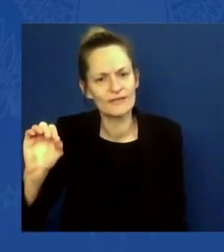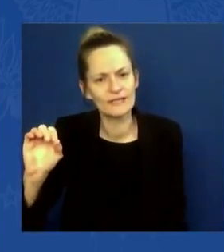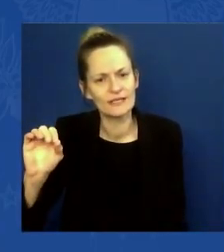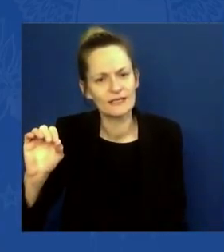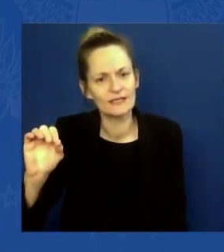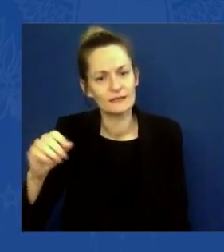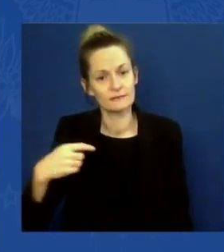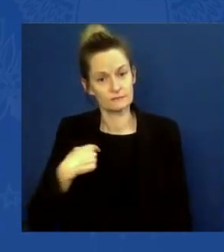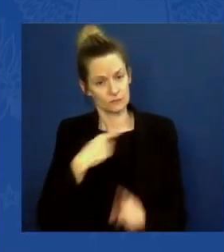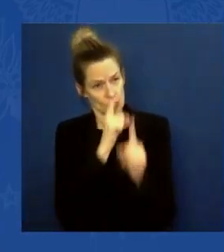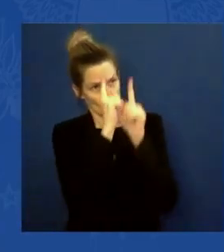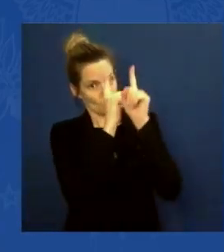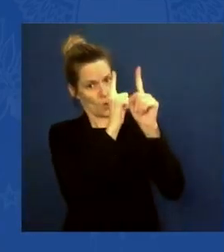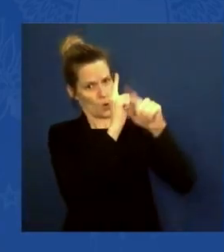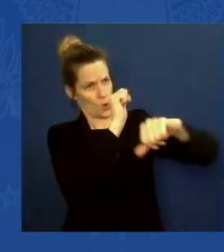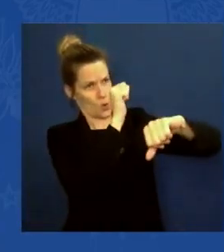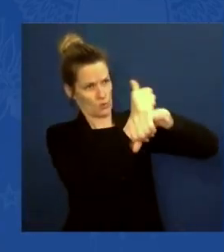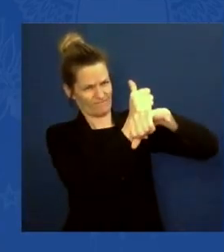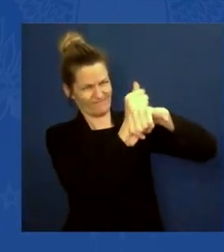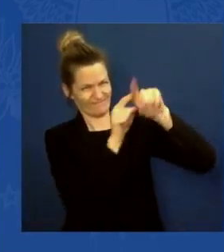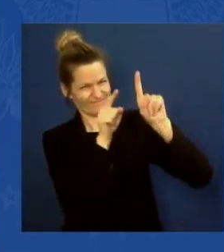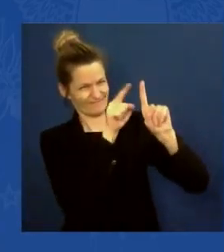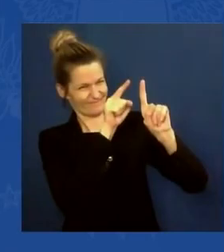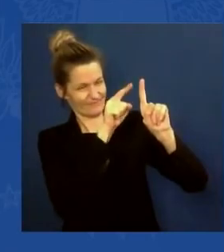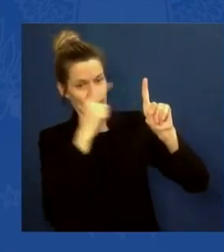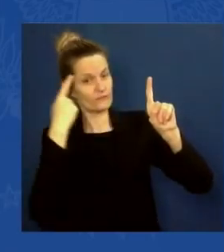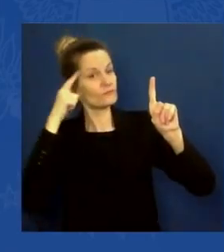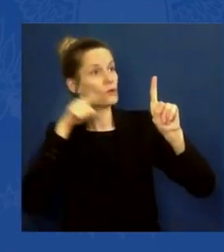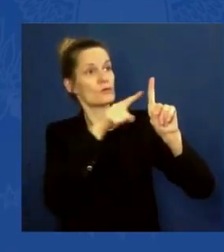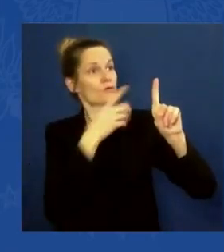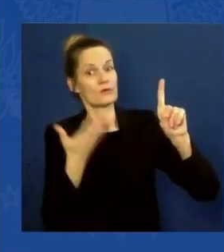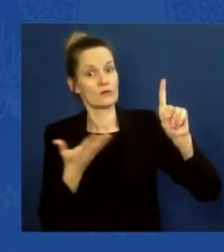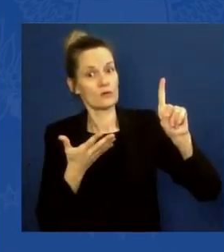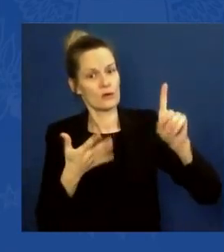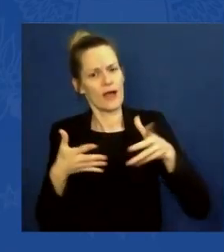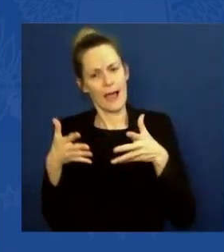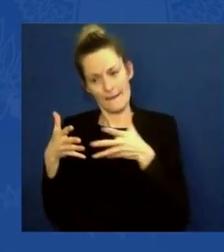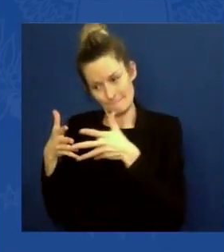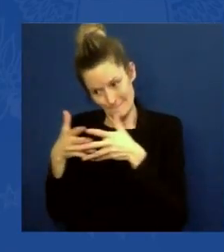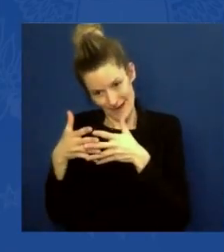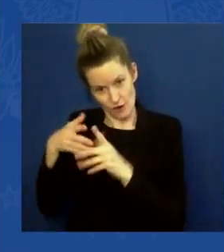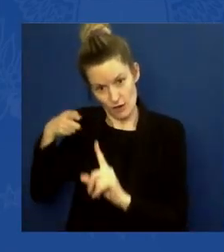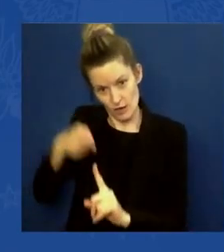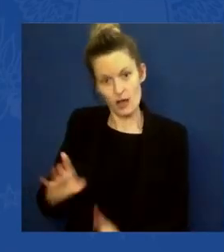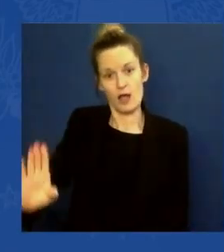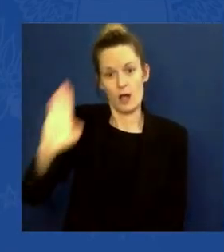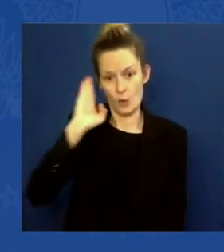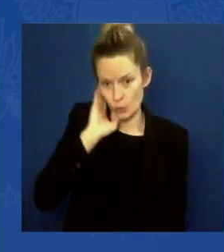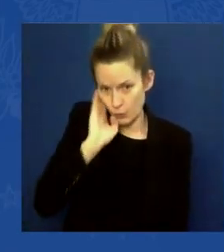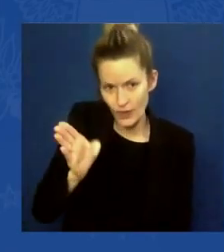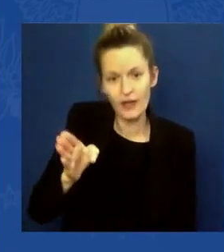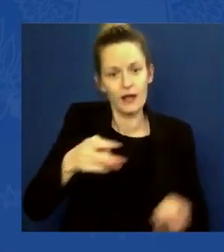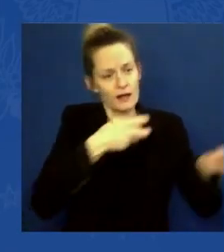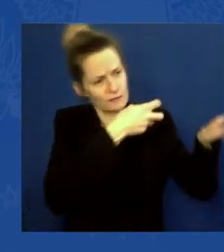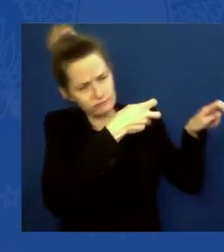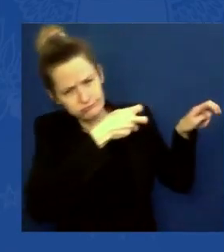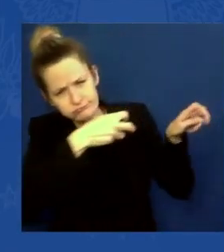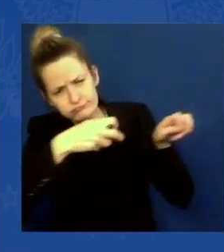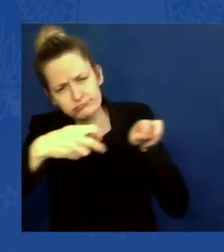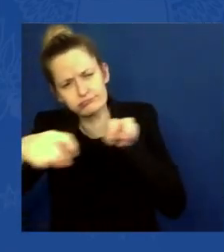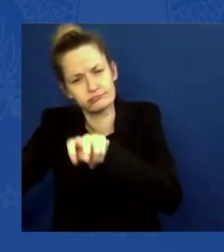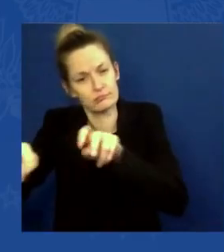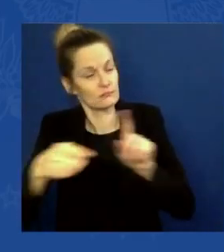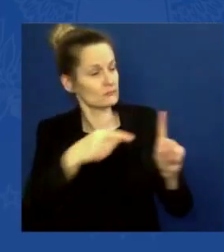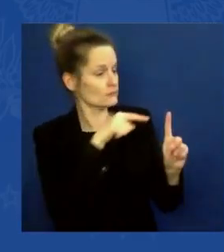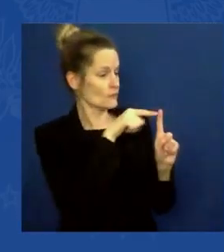100 percent carbon pollution-free power by 2035. We can do that.